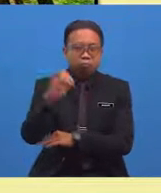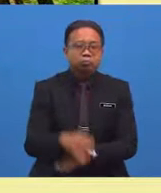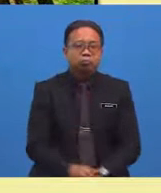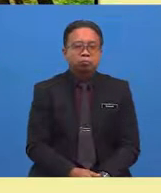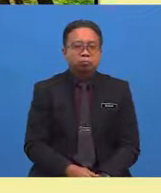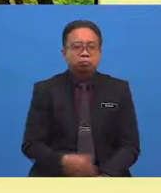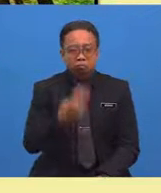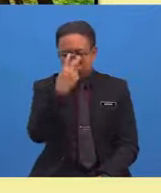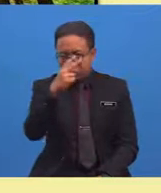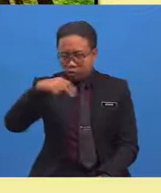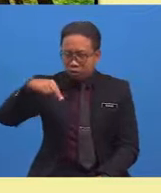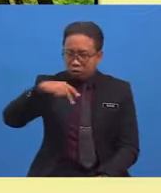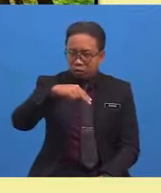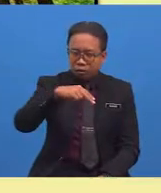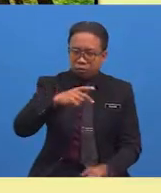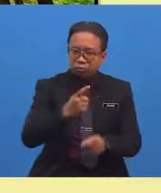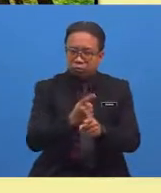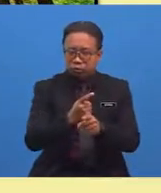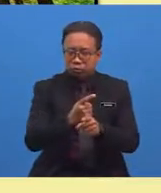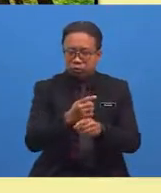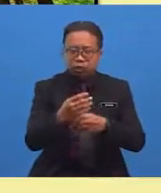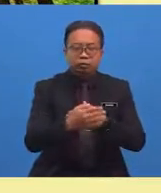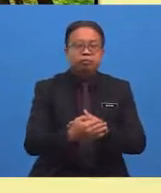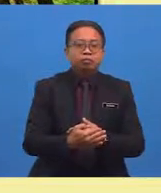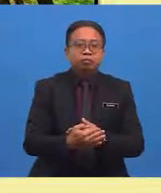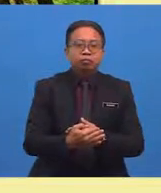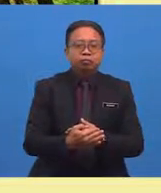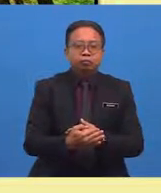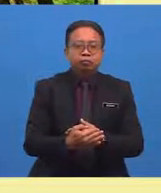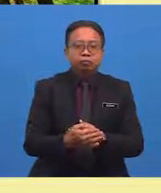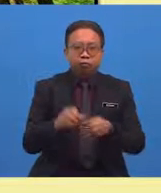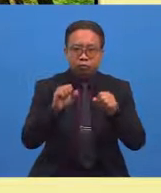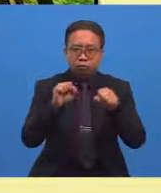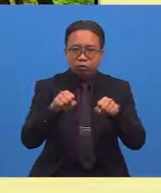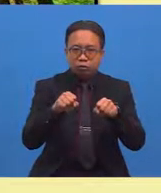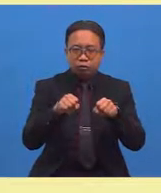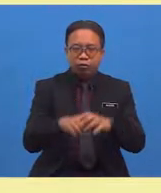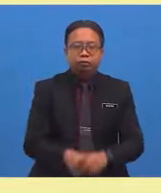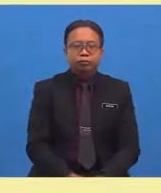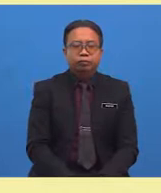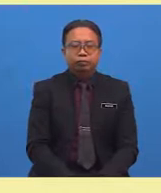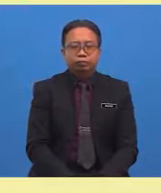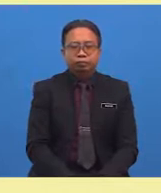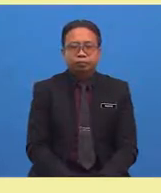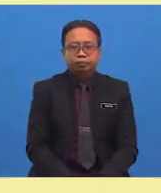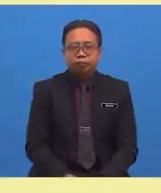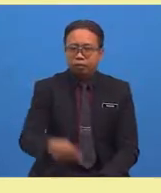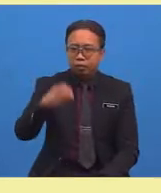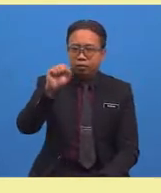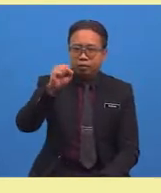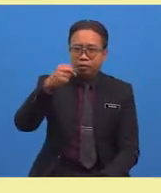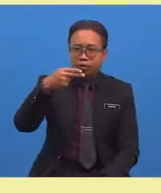when you walk between those trees. There might be sharp twigs. Sharp.